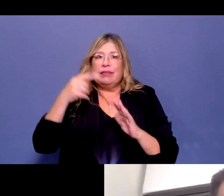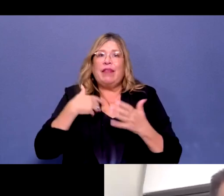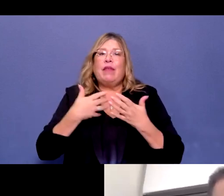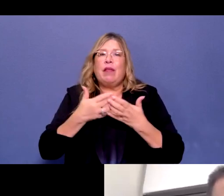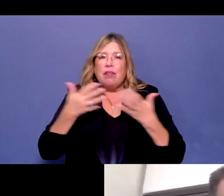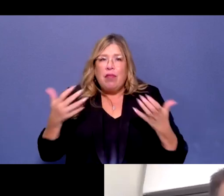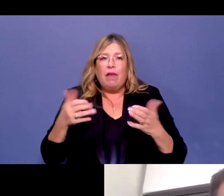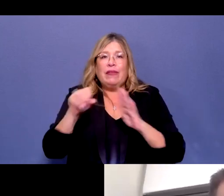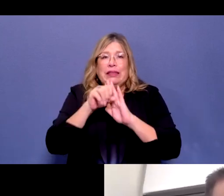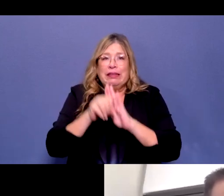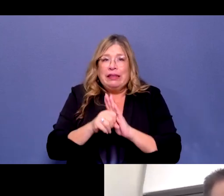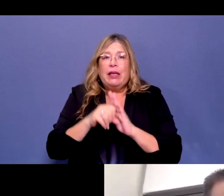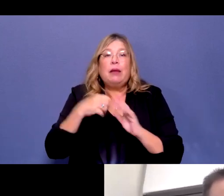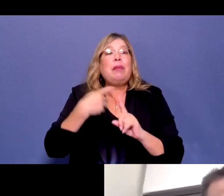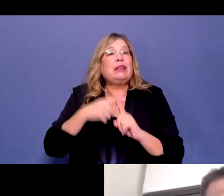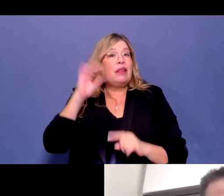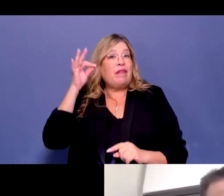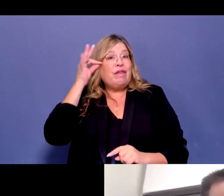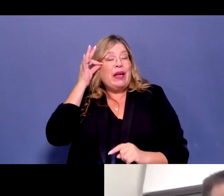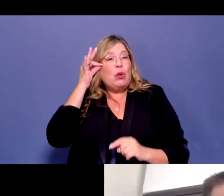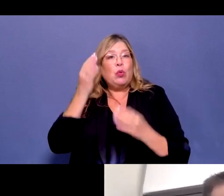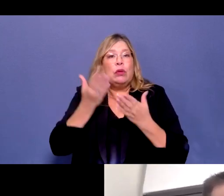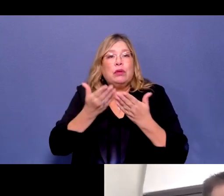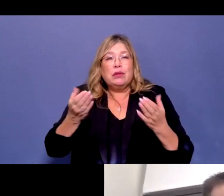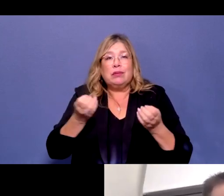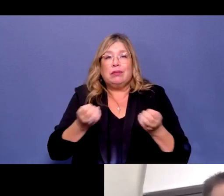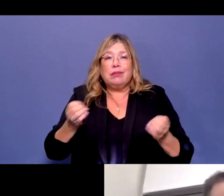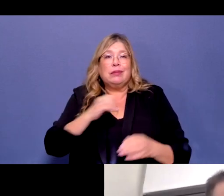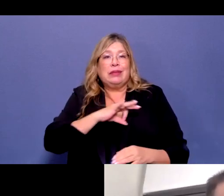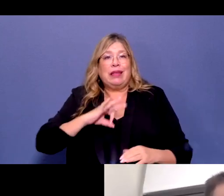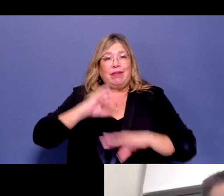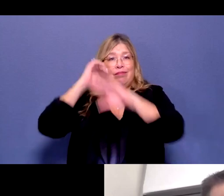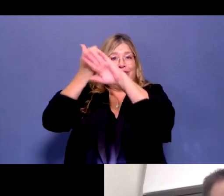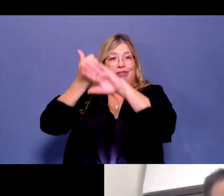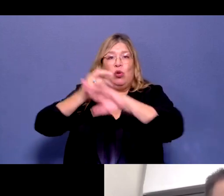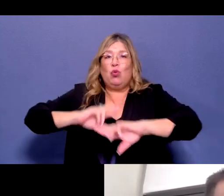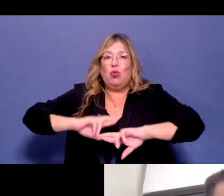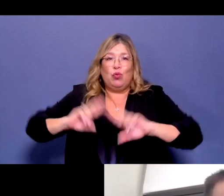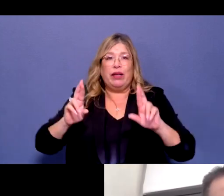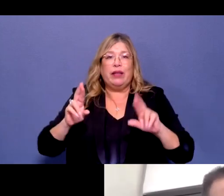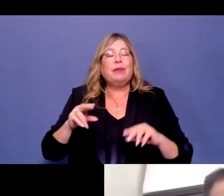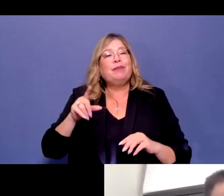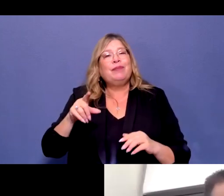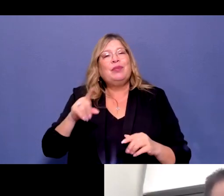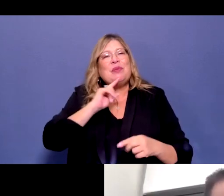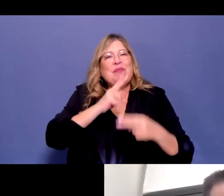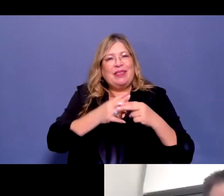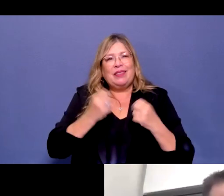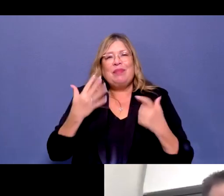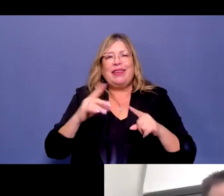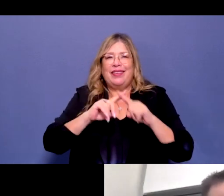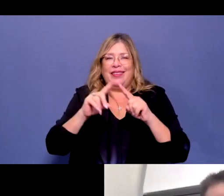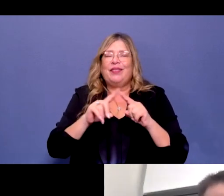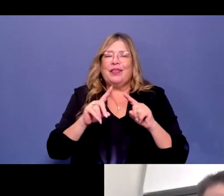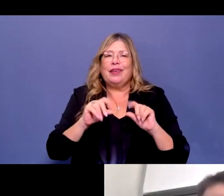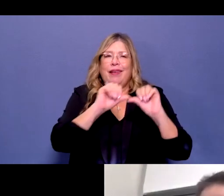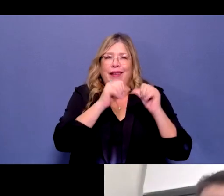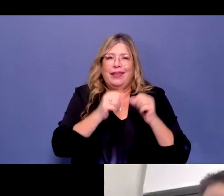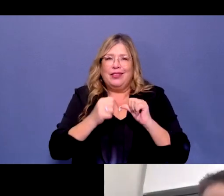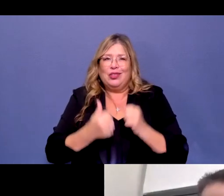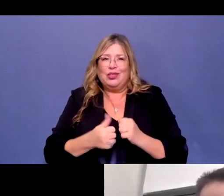resources and federal resources up there. You mentioned, you all the different departments and agencies that have a presence up there.